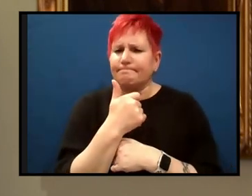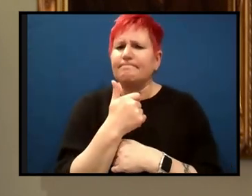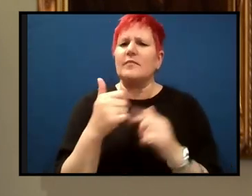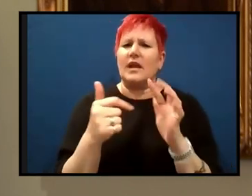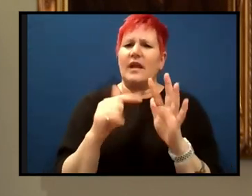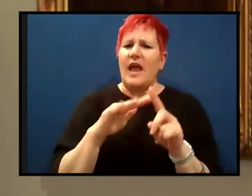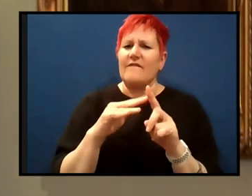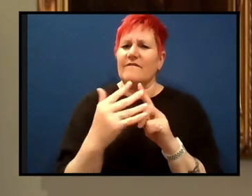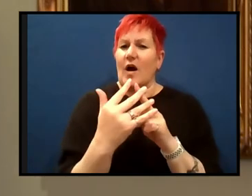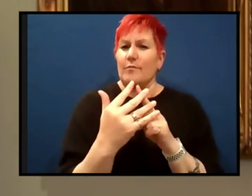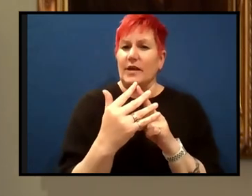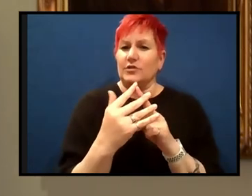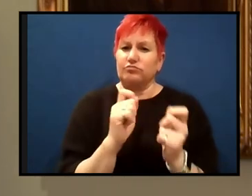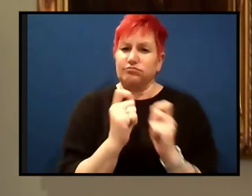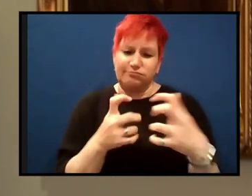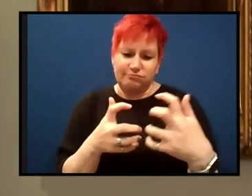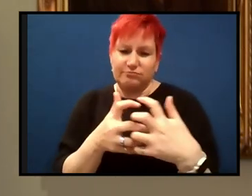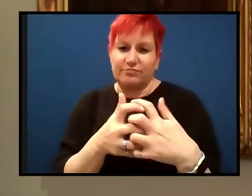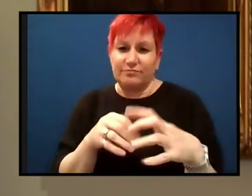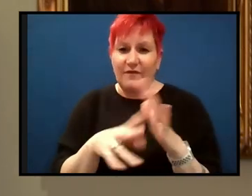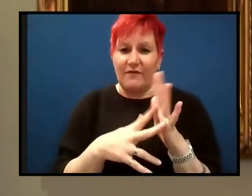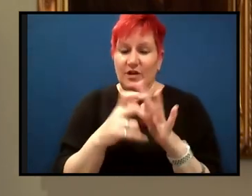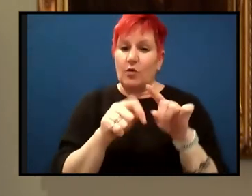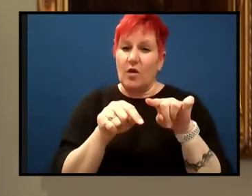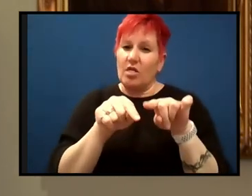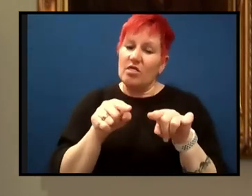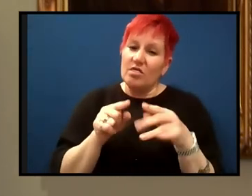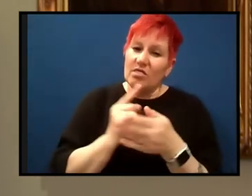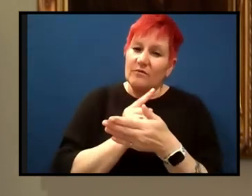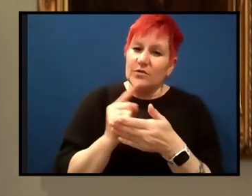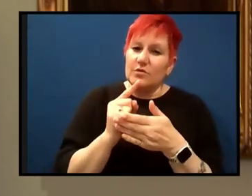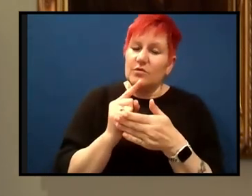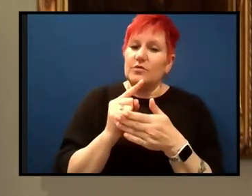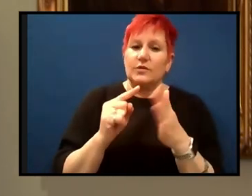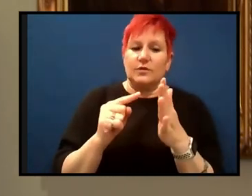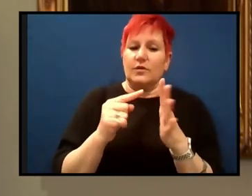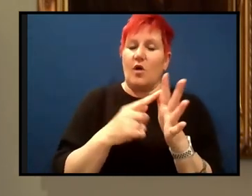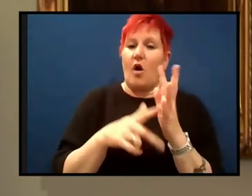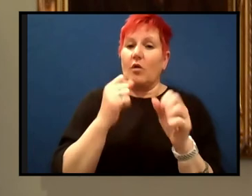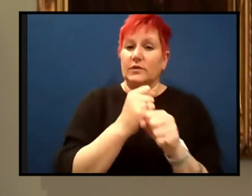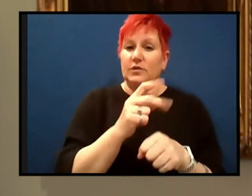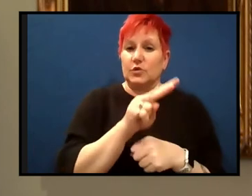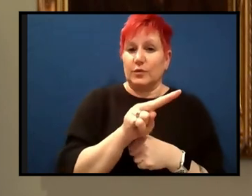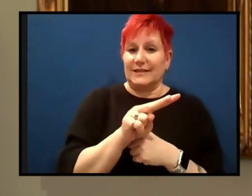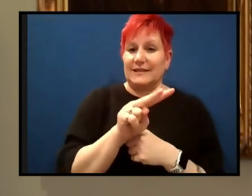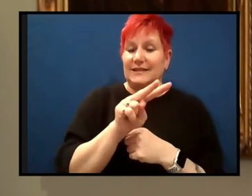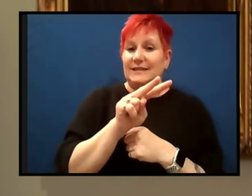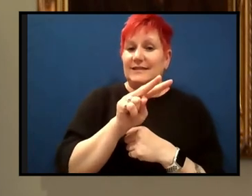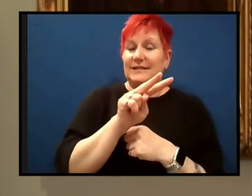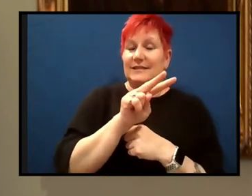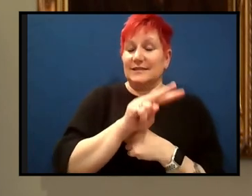Uh, that will be held during national science week. That's on Sunday, the 22nd of August at the special time of 2pm.